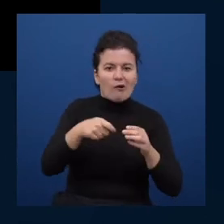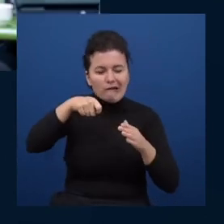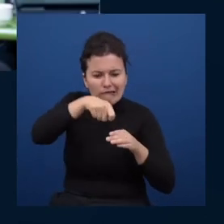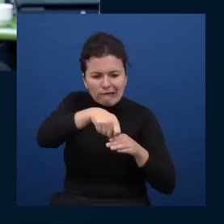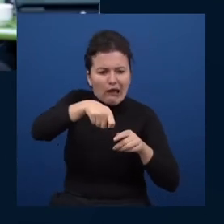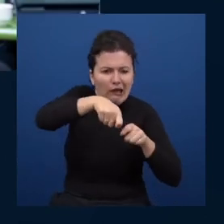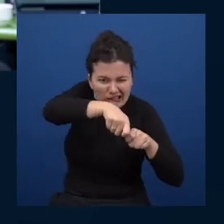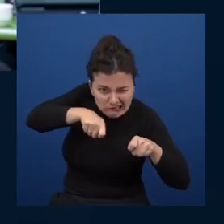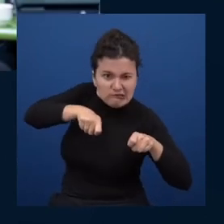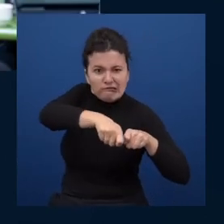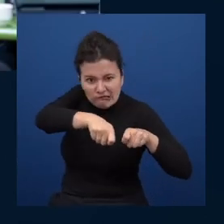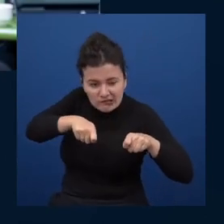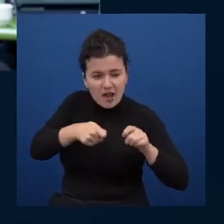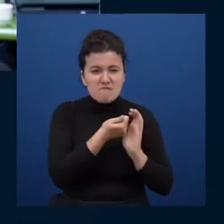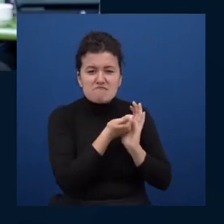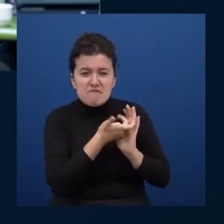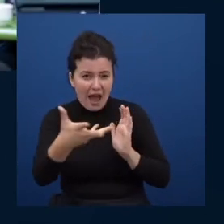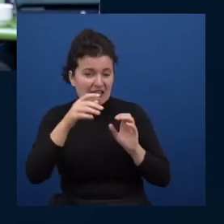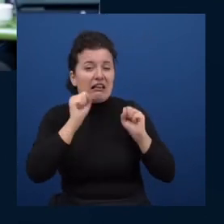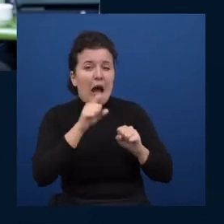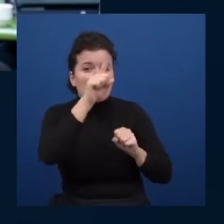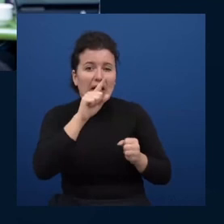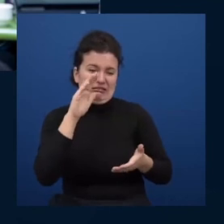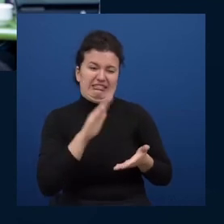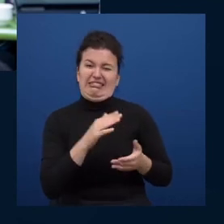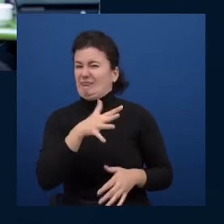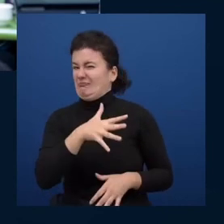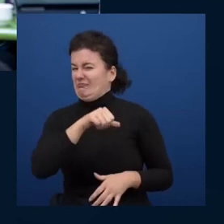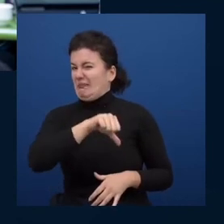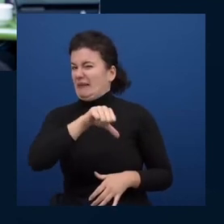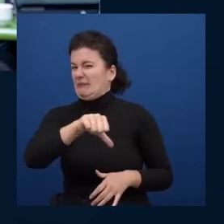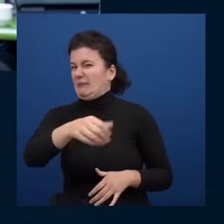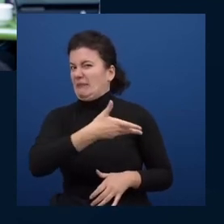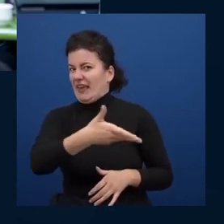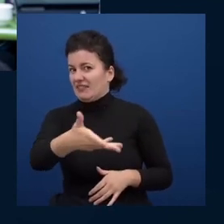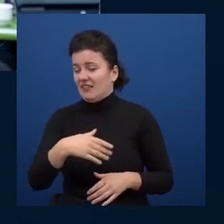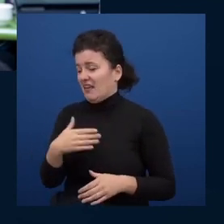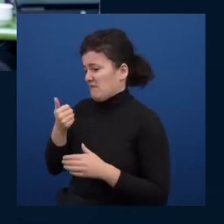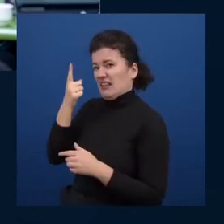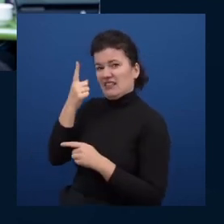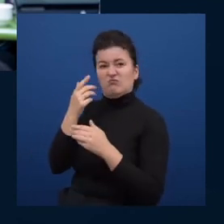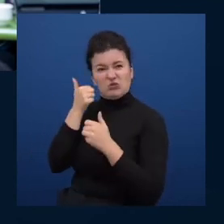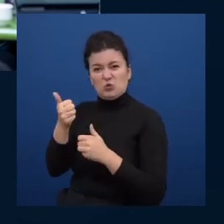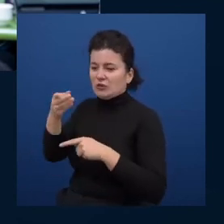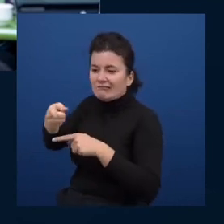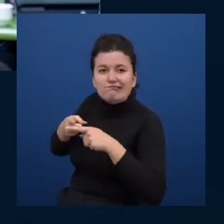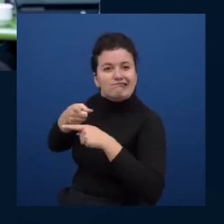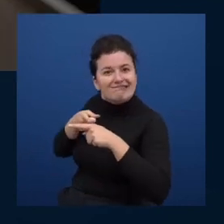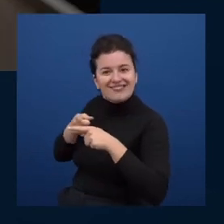poorly which is okay uh but as we've seen it's still important to be a good knife don't skimp on the basics